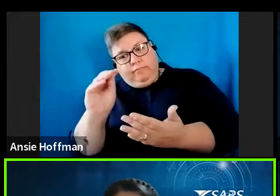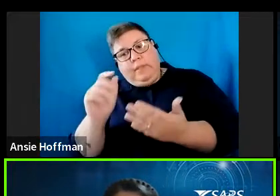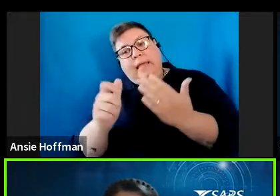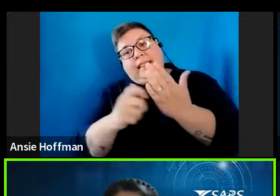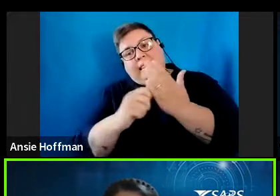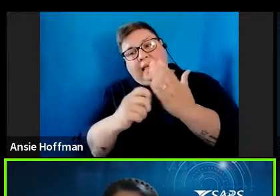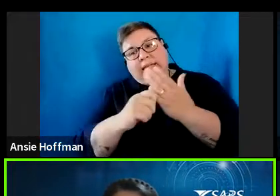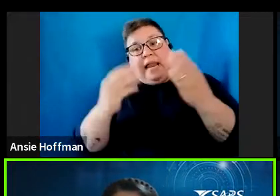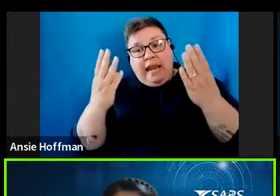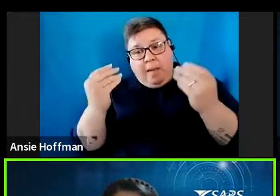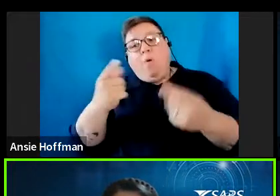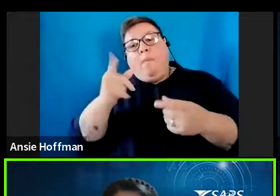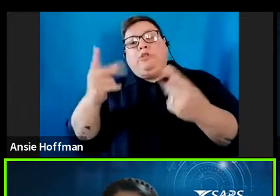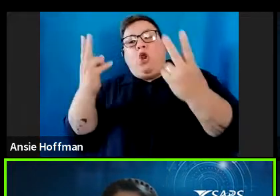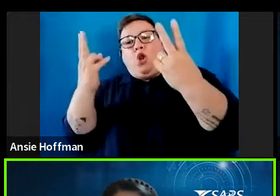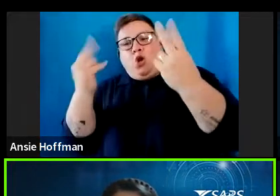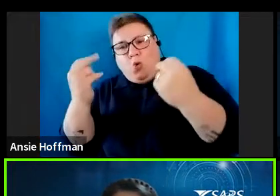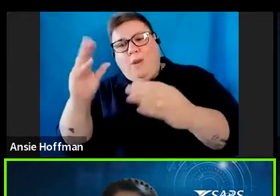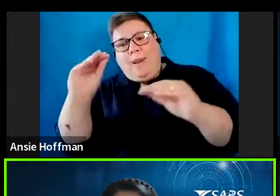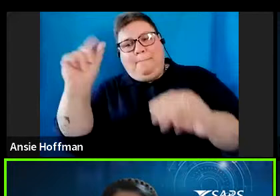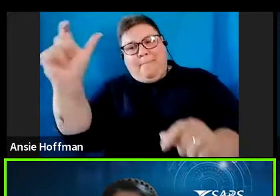reactivated. Thank you.